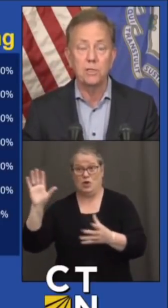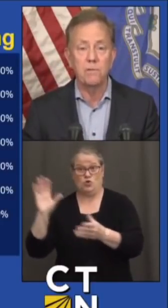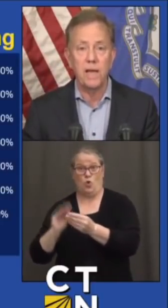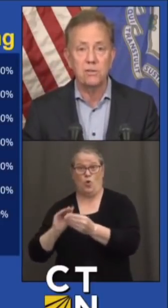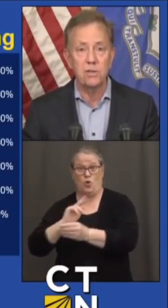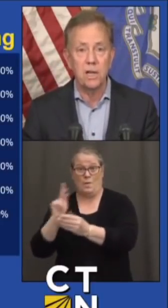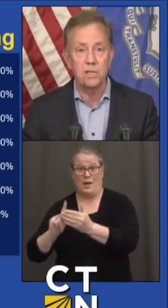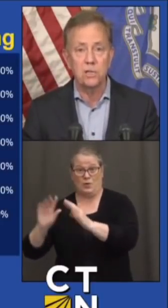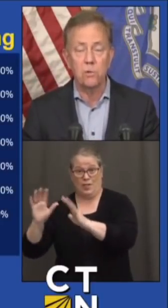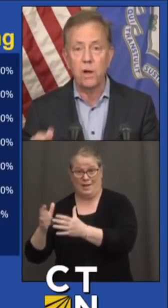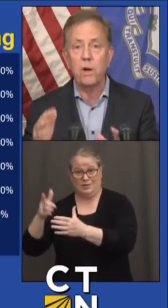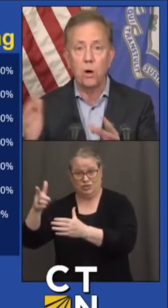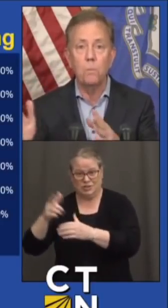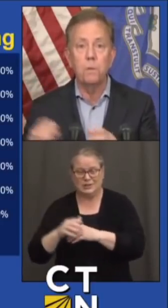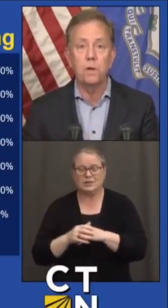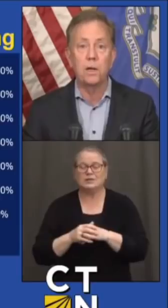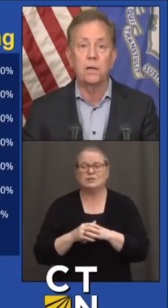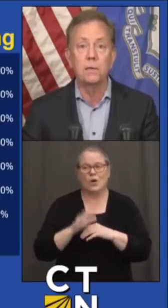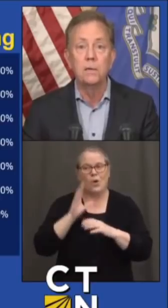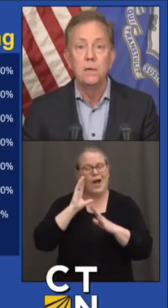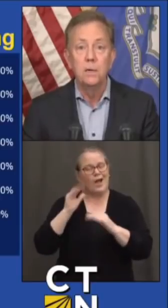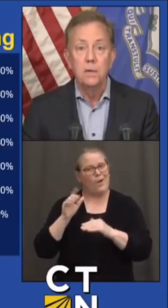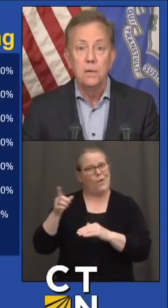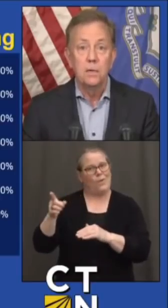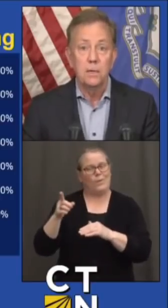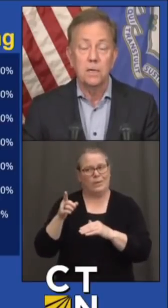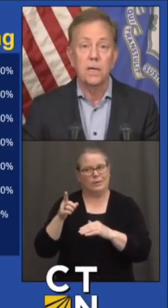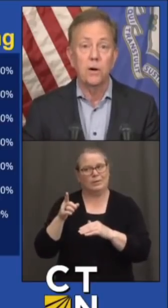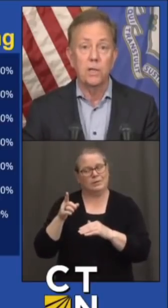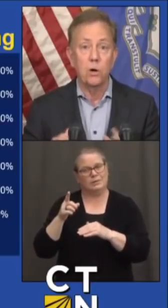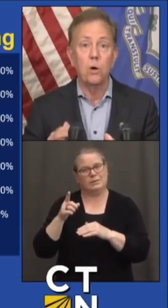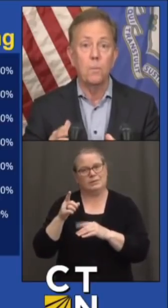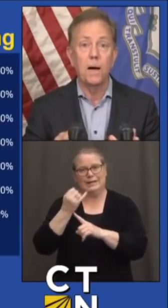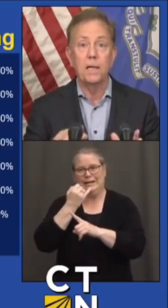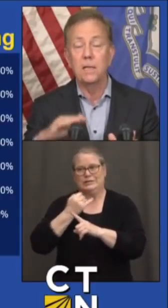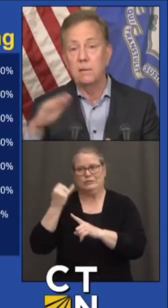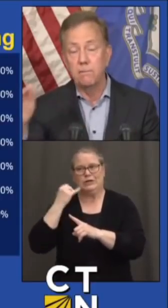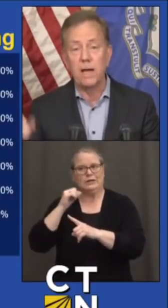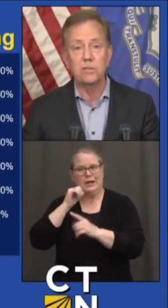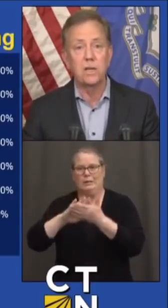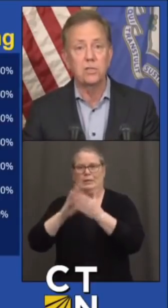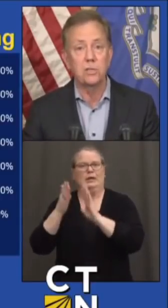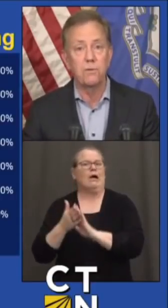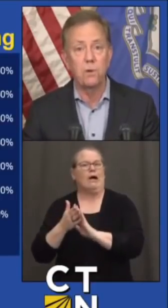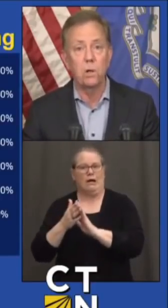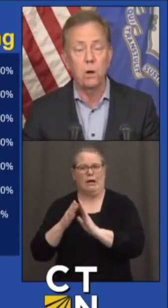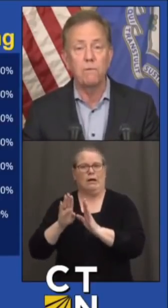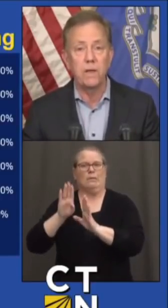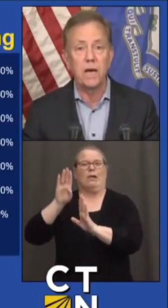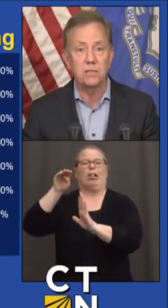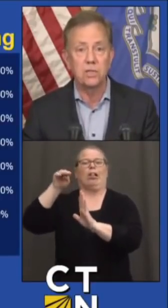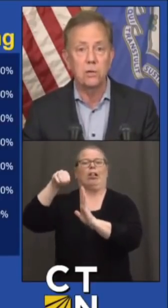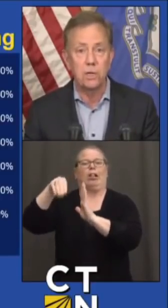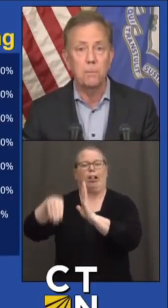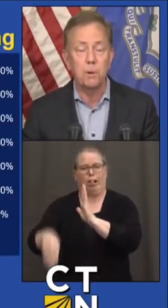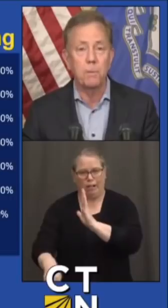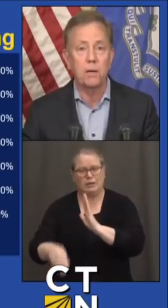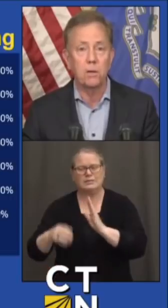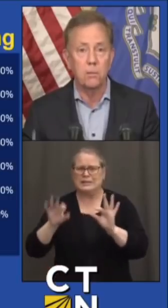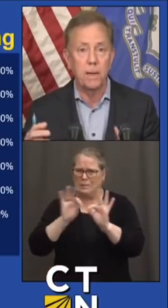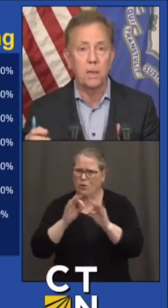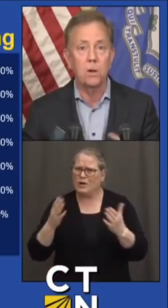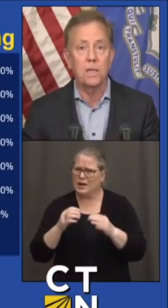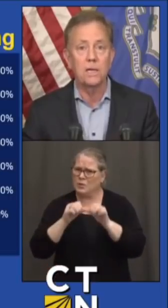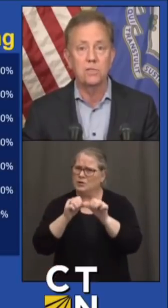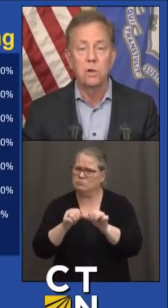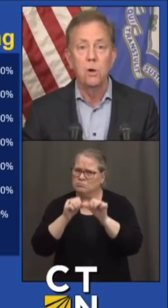population vaccinated. So there I hope they're not a canary in the coal mine that vaccinations fall off. We've got to still keep our